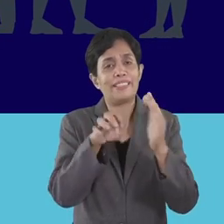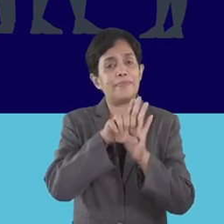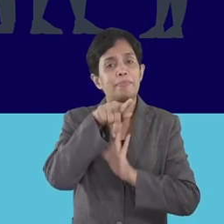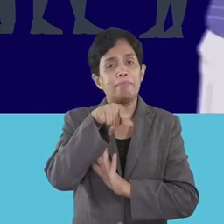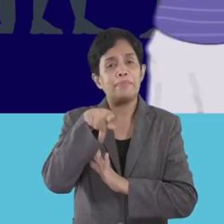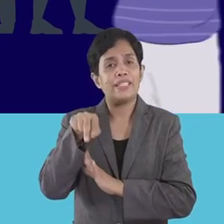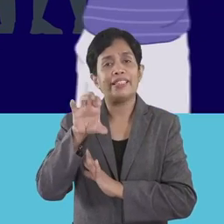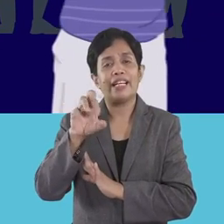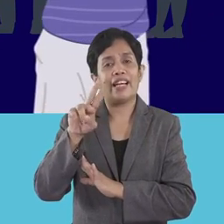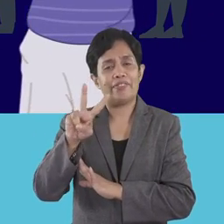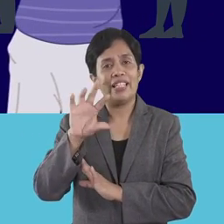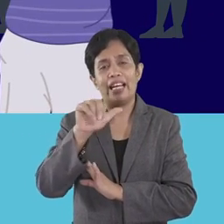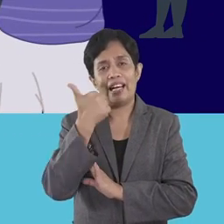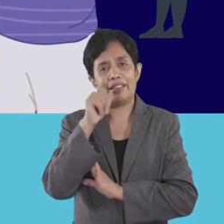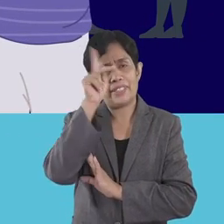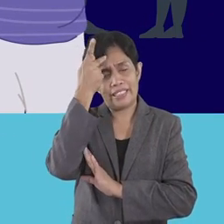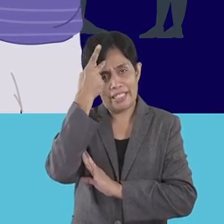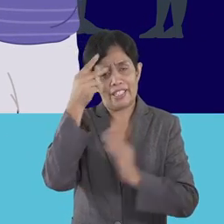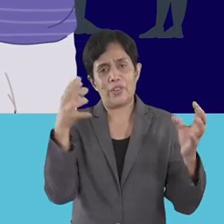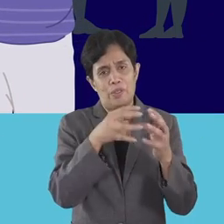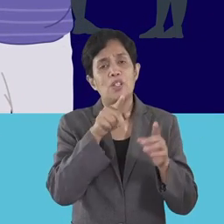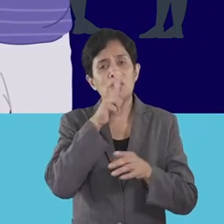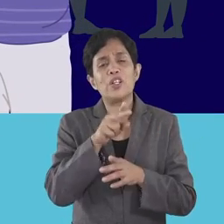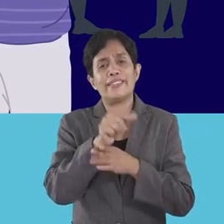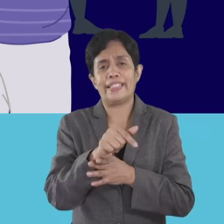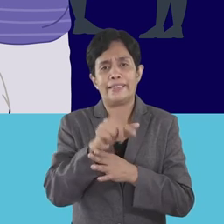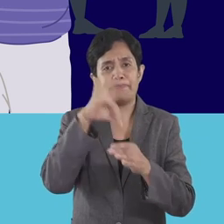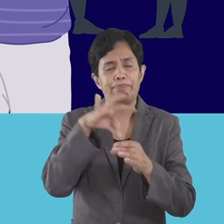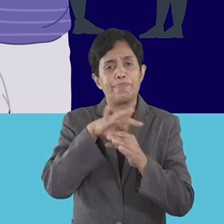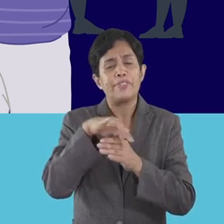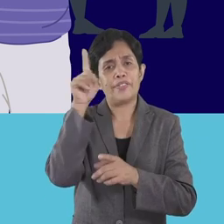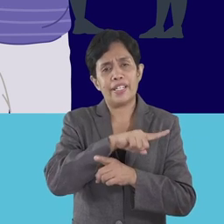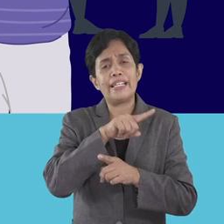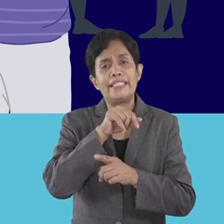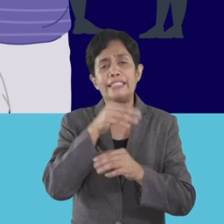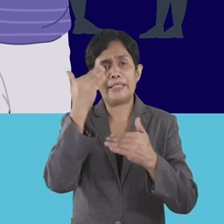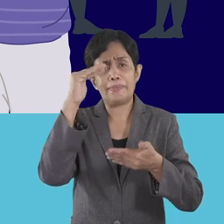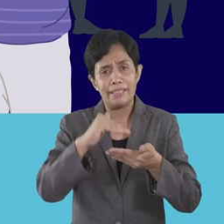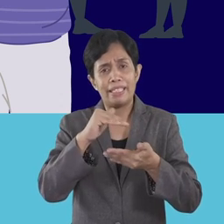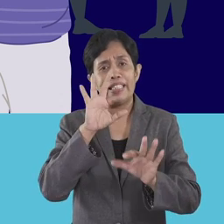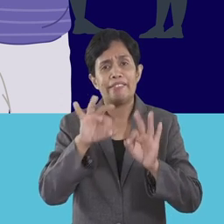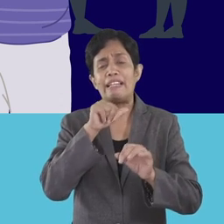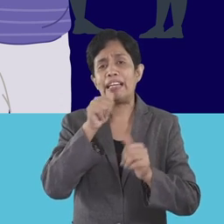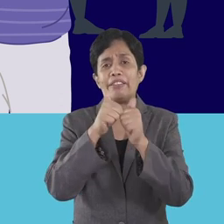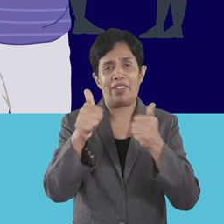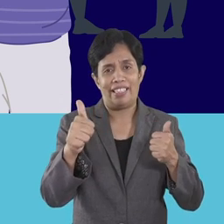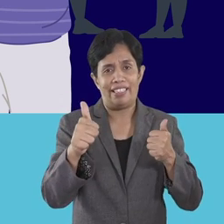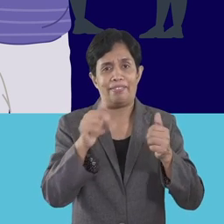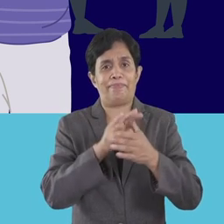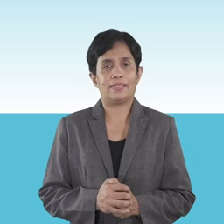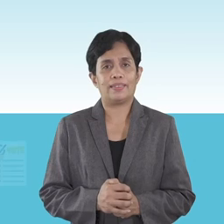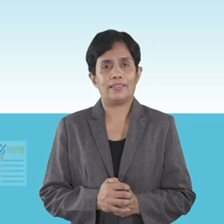groups like the PPCRV and other political parties to ensure that electoral fraud is minimized if not